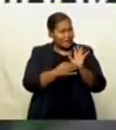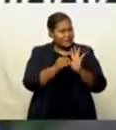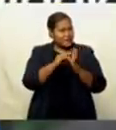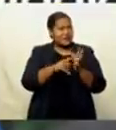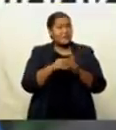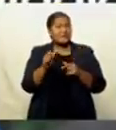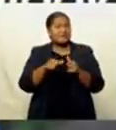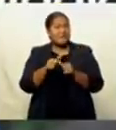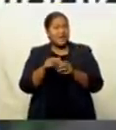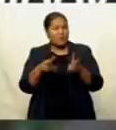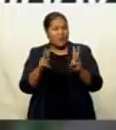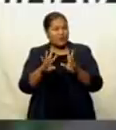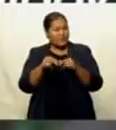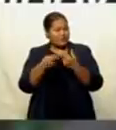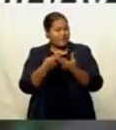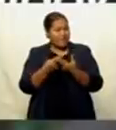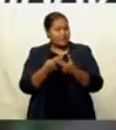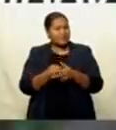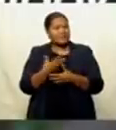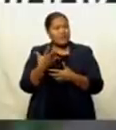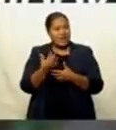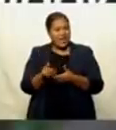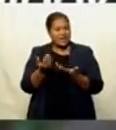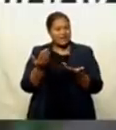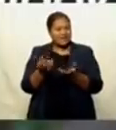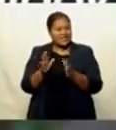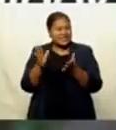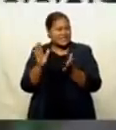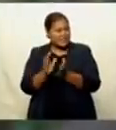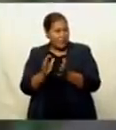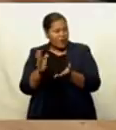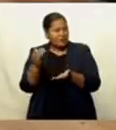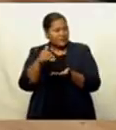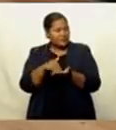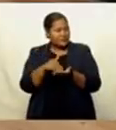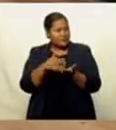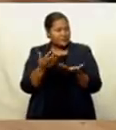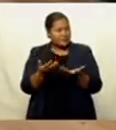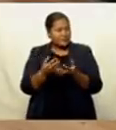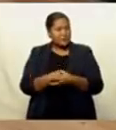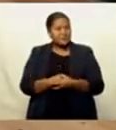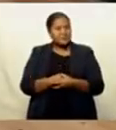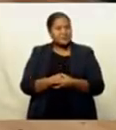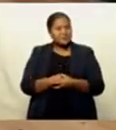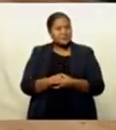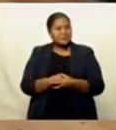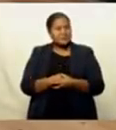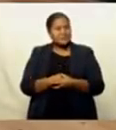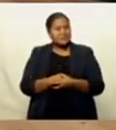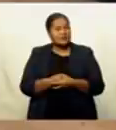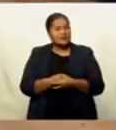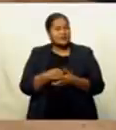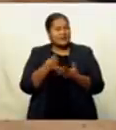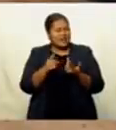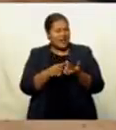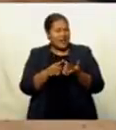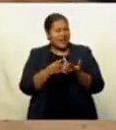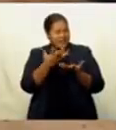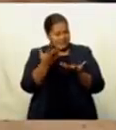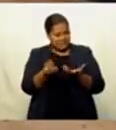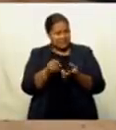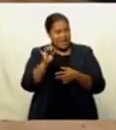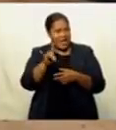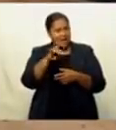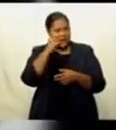your family, as the smaller breeds can be nippy and aggressive. A rabbit can also be a good furry friend for dogs and kids.